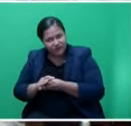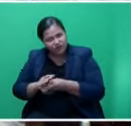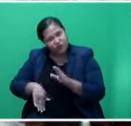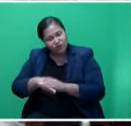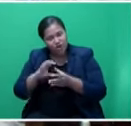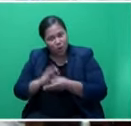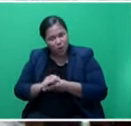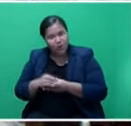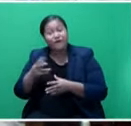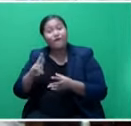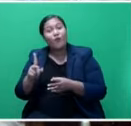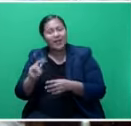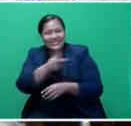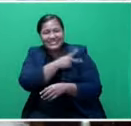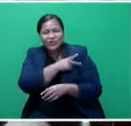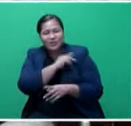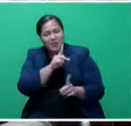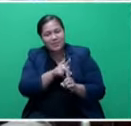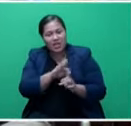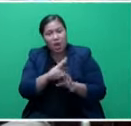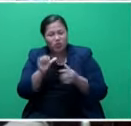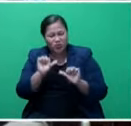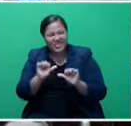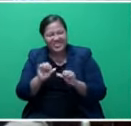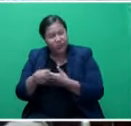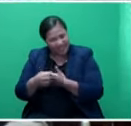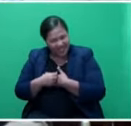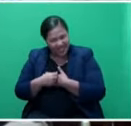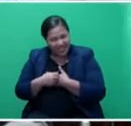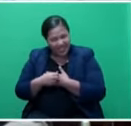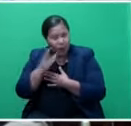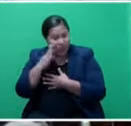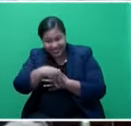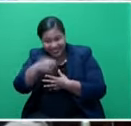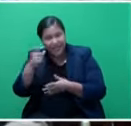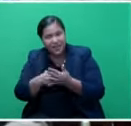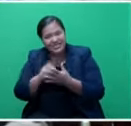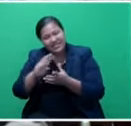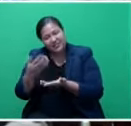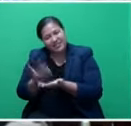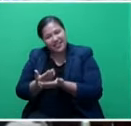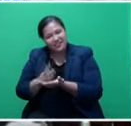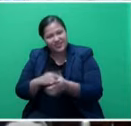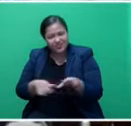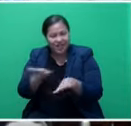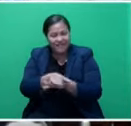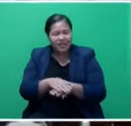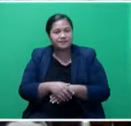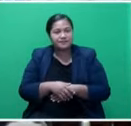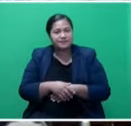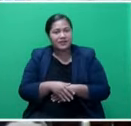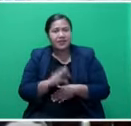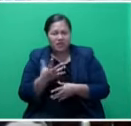want security. So a villager who, for example, has got 10 pigs and now wants to have another